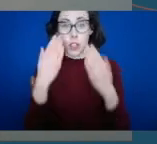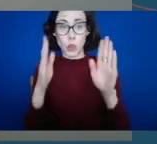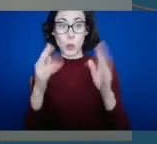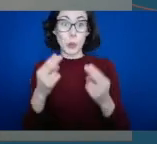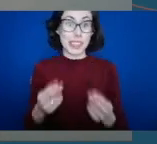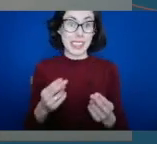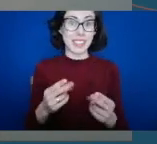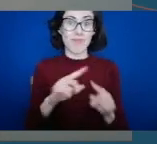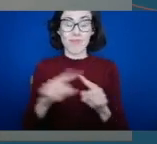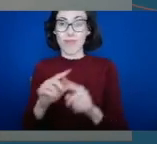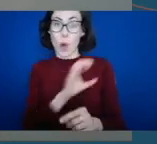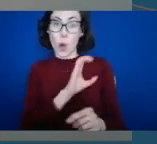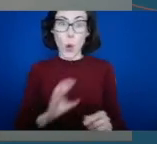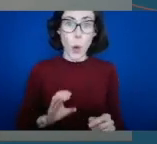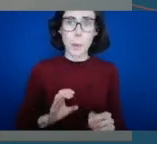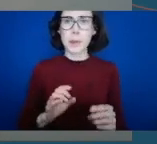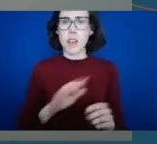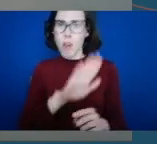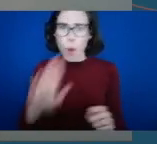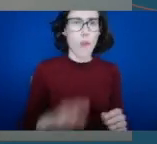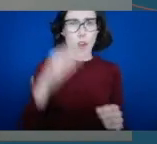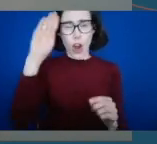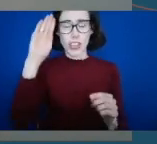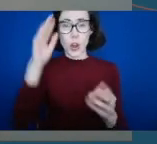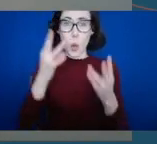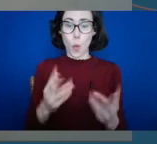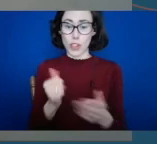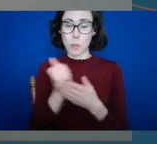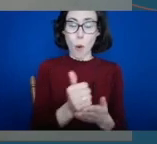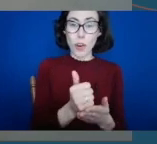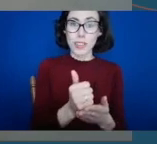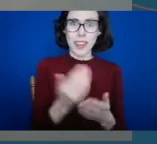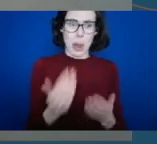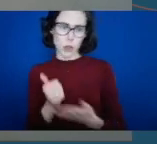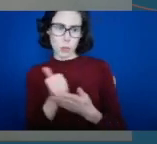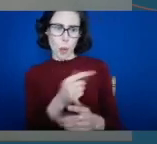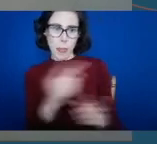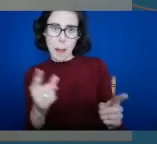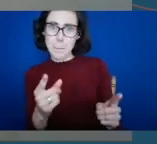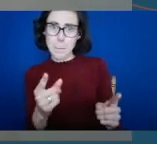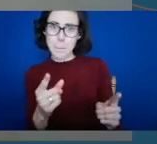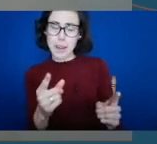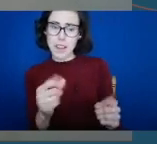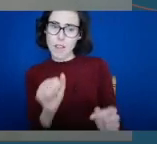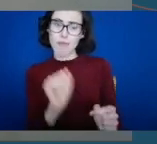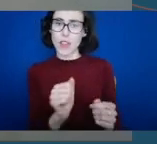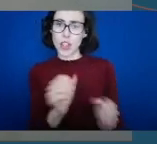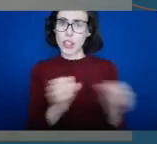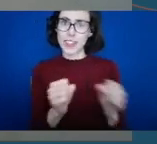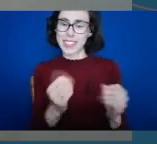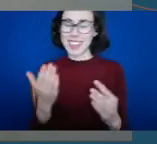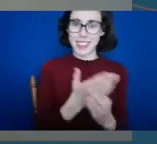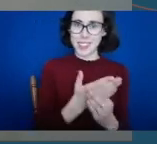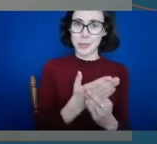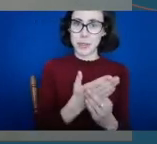seeking more support on how they can be inclusive for people with disabilities. Now at a time where sport and physical